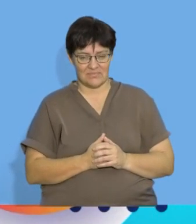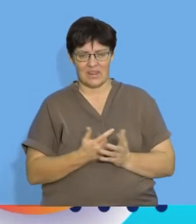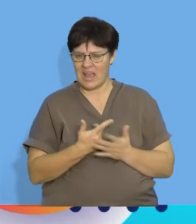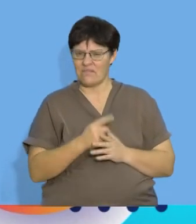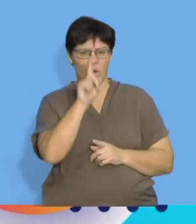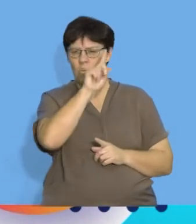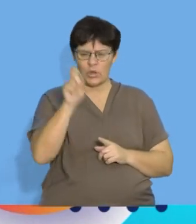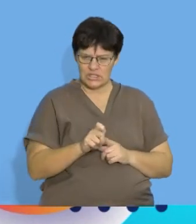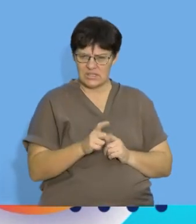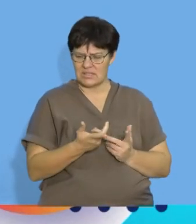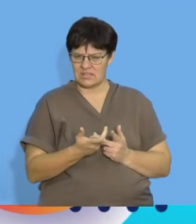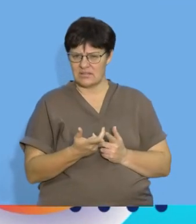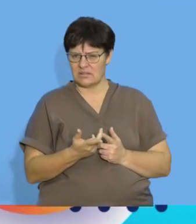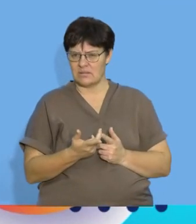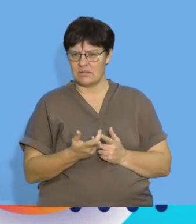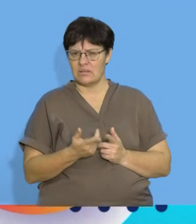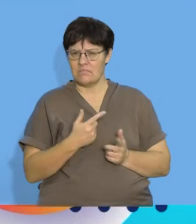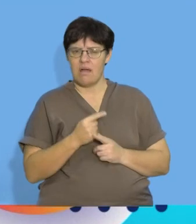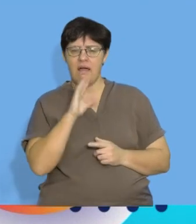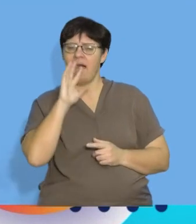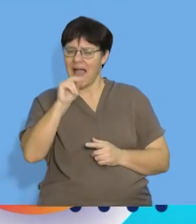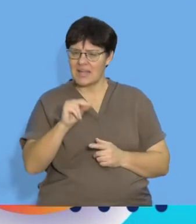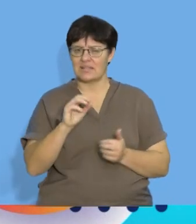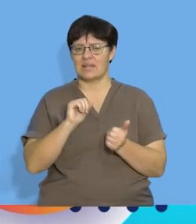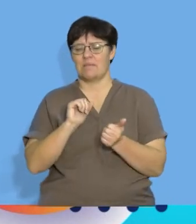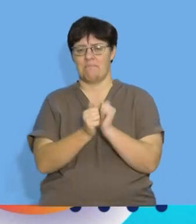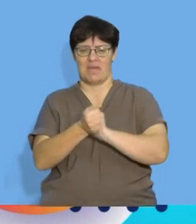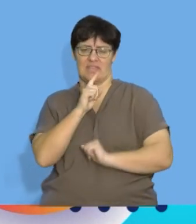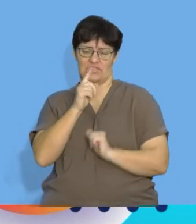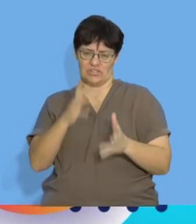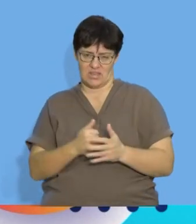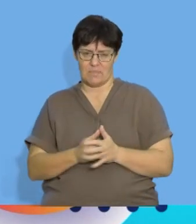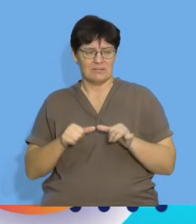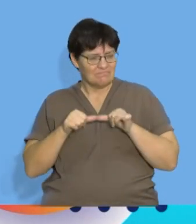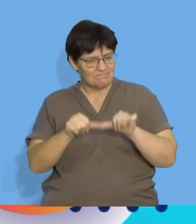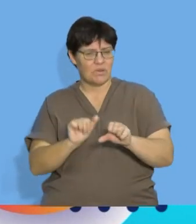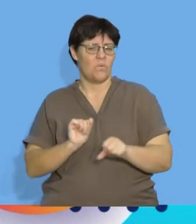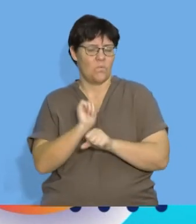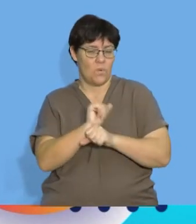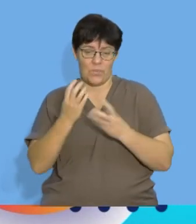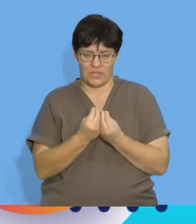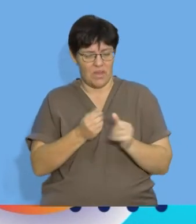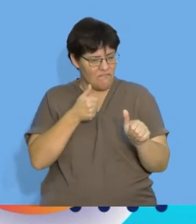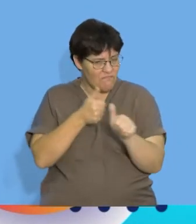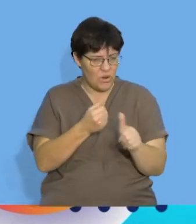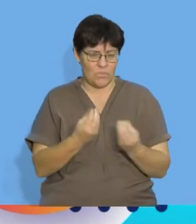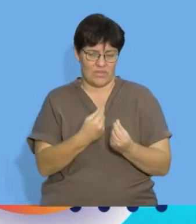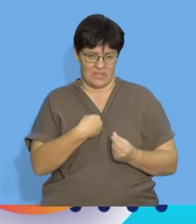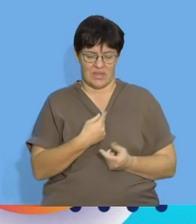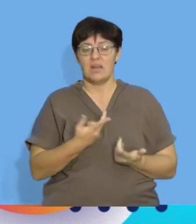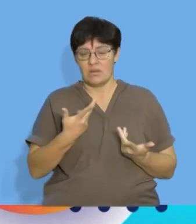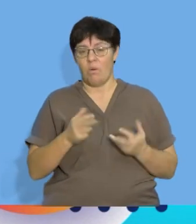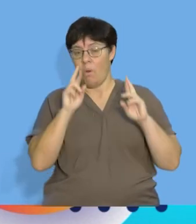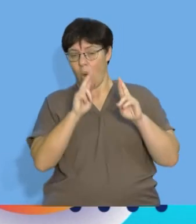please don't hesitate to ask your maths teacher but please just carry on working with me following with me and we're hopefully going to get through this